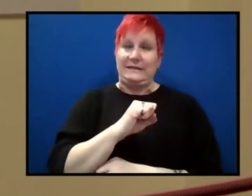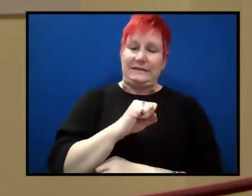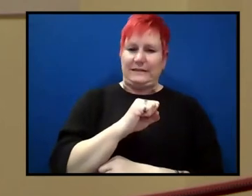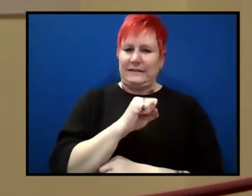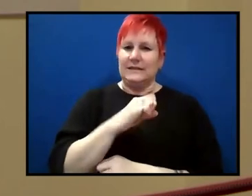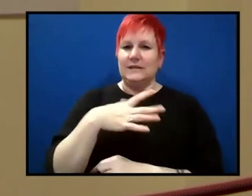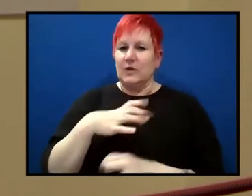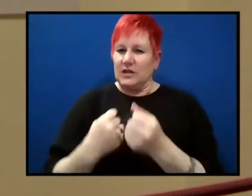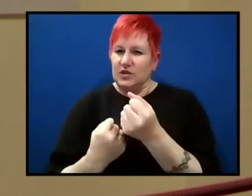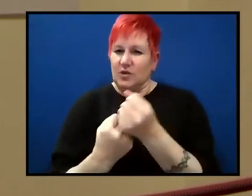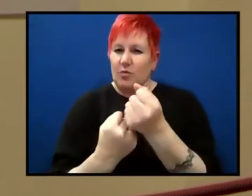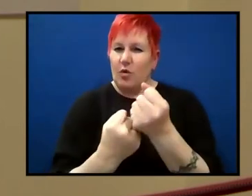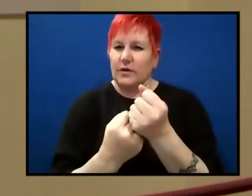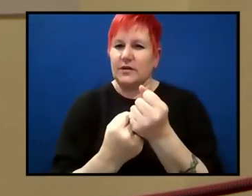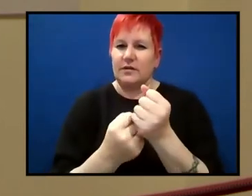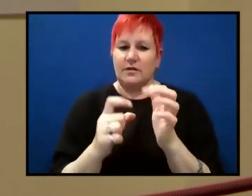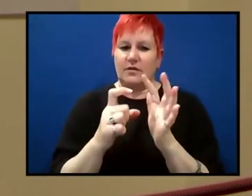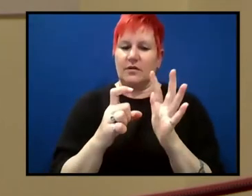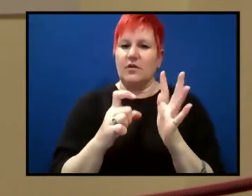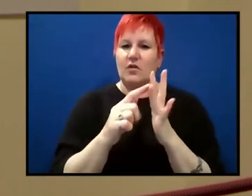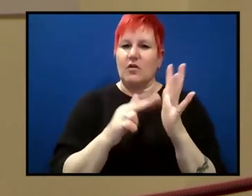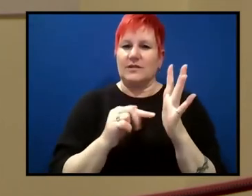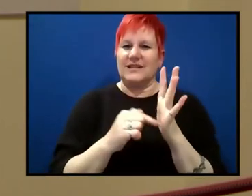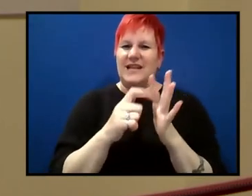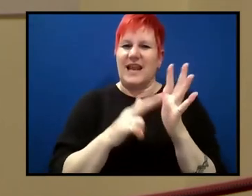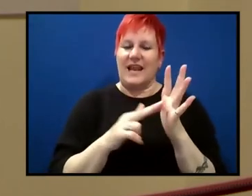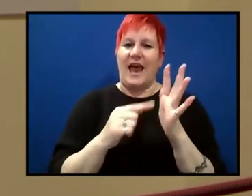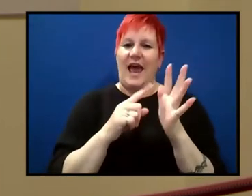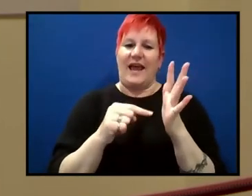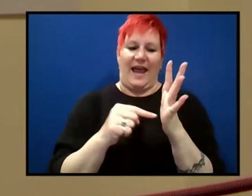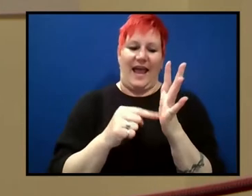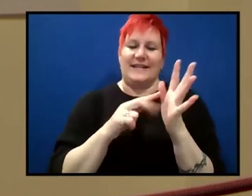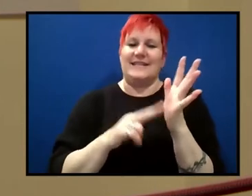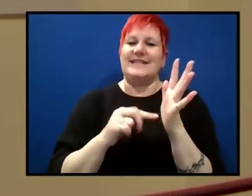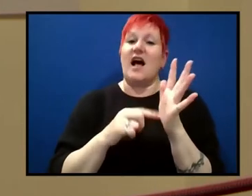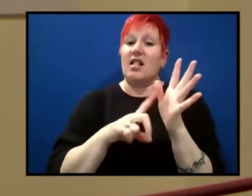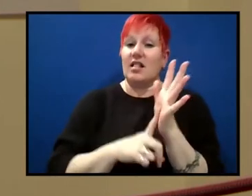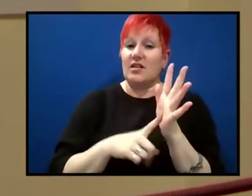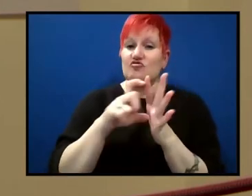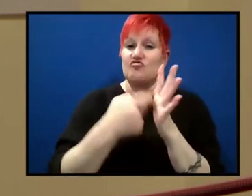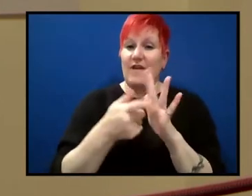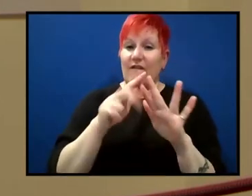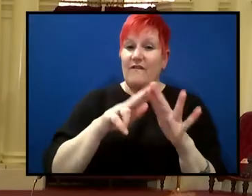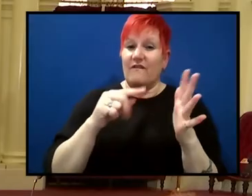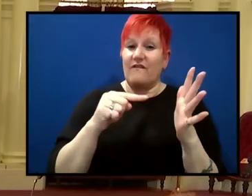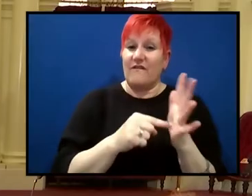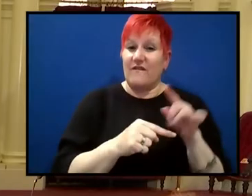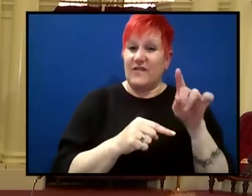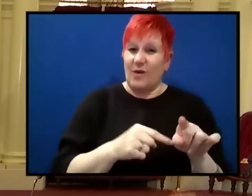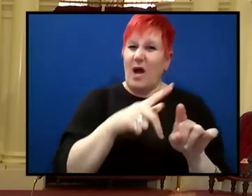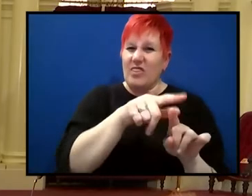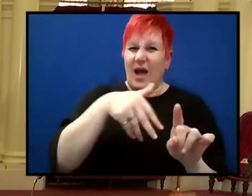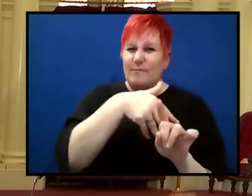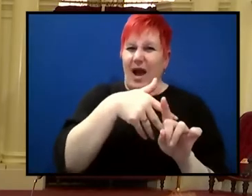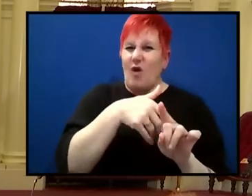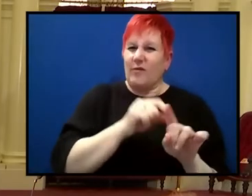Mostly it was rejected. So that was the background. It was a vacuum, really. And he came up with this theory of continental drift just by